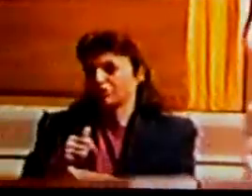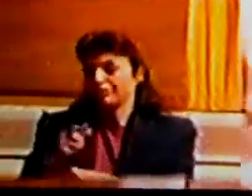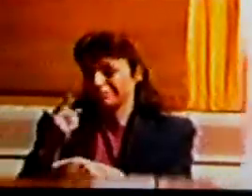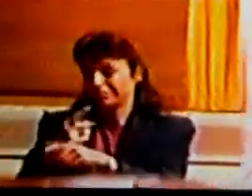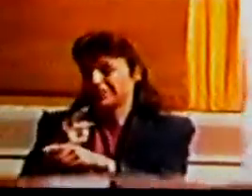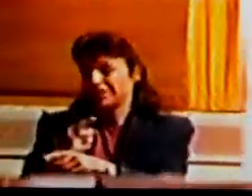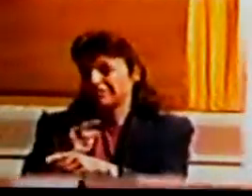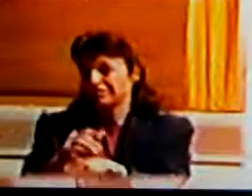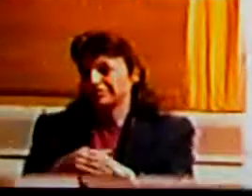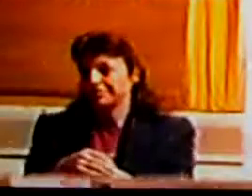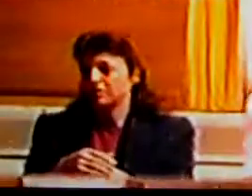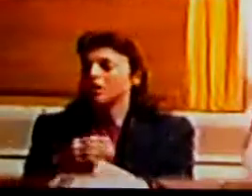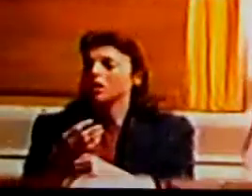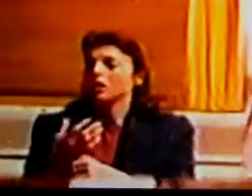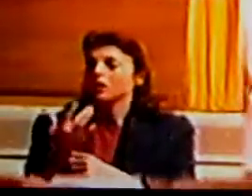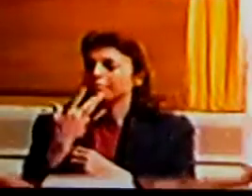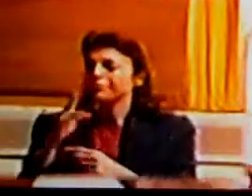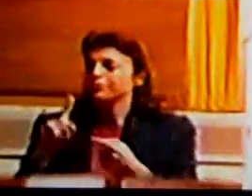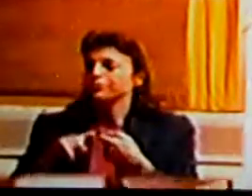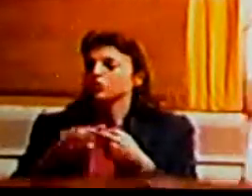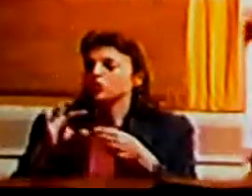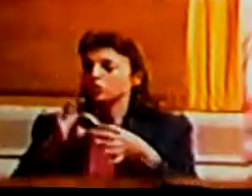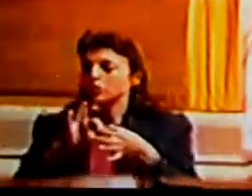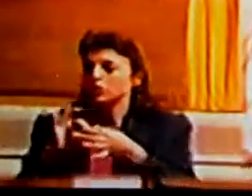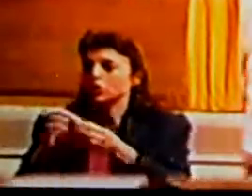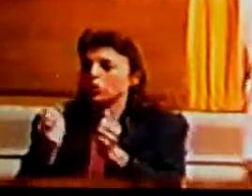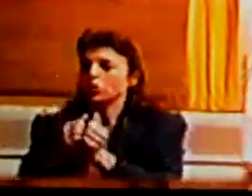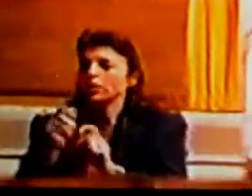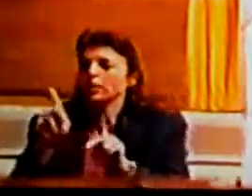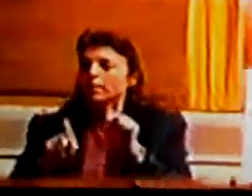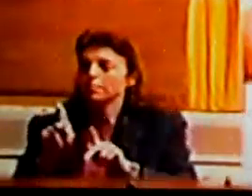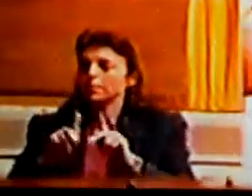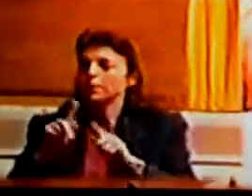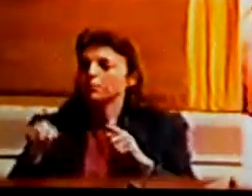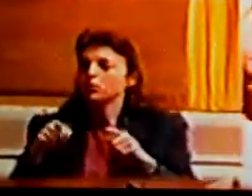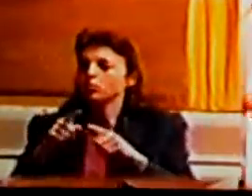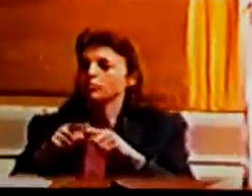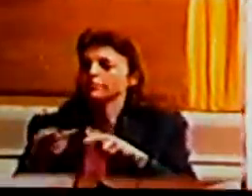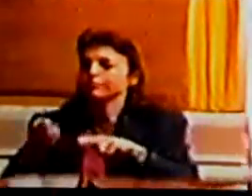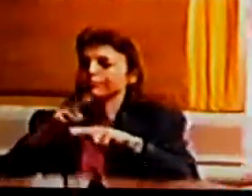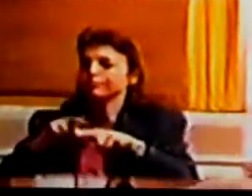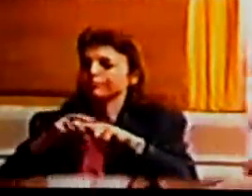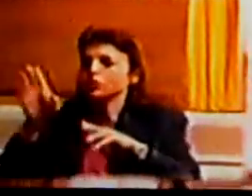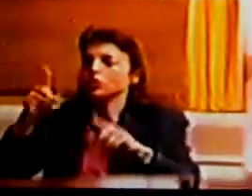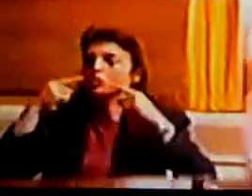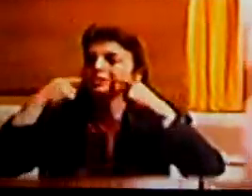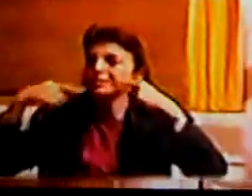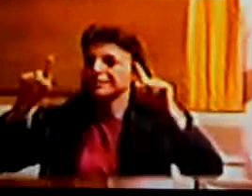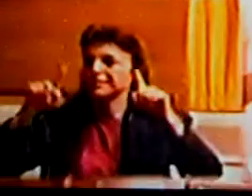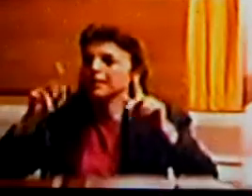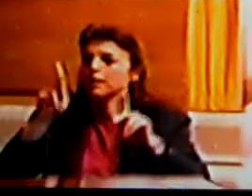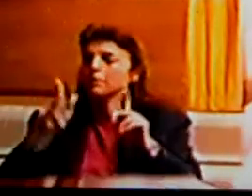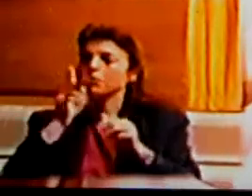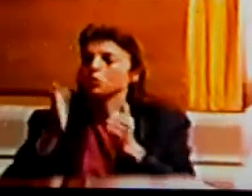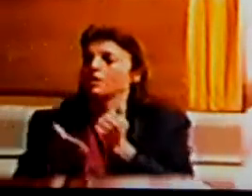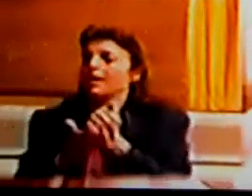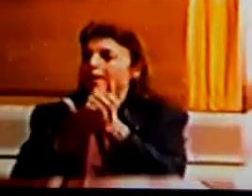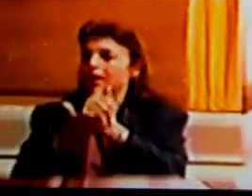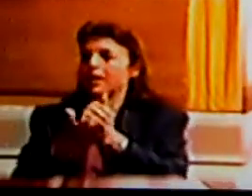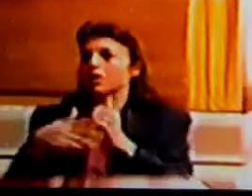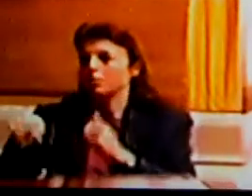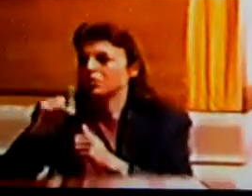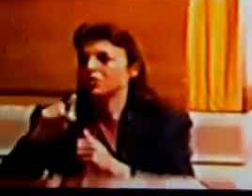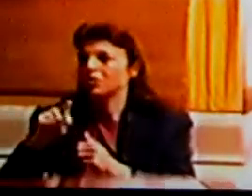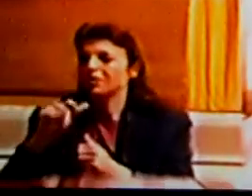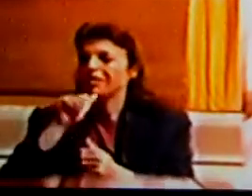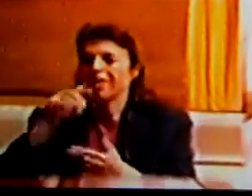associate with the people that while you're climbing the ladder of success they hold the ladder steady for you not the scum of the earth that moves it to another